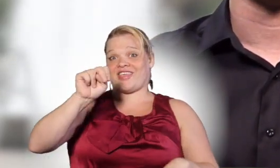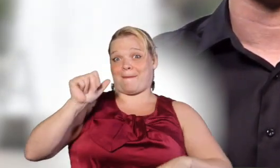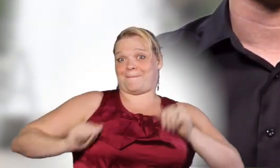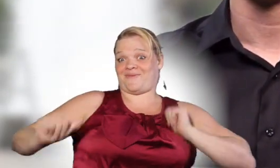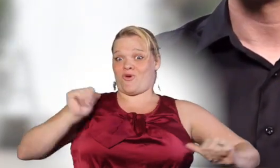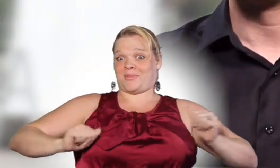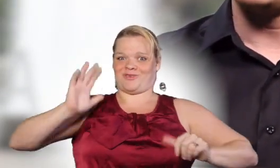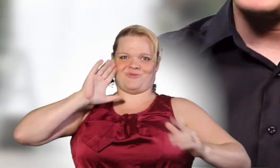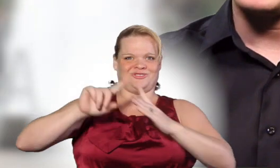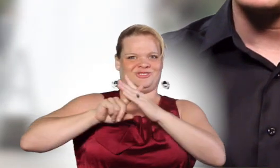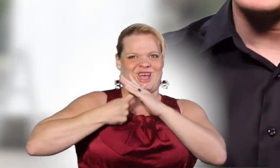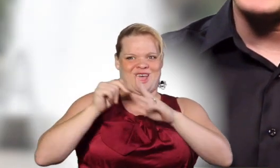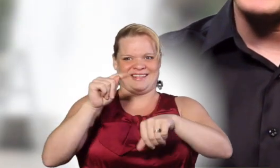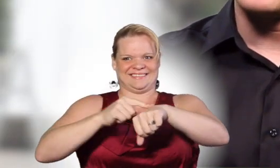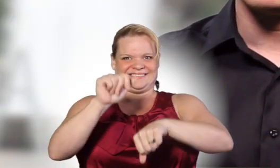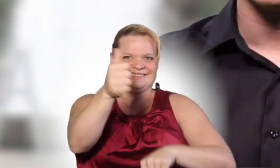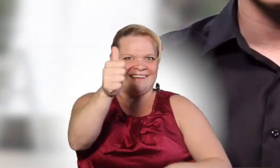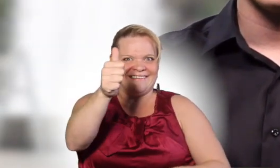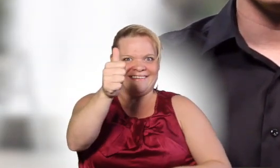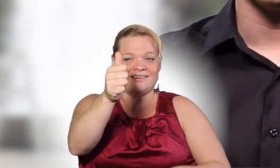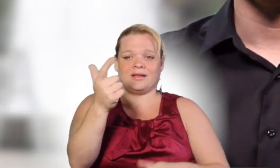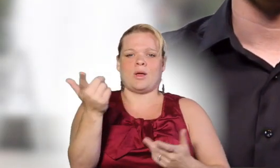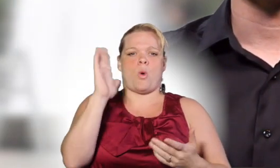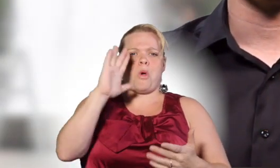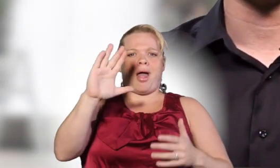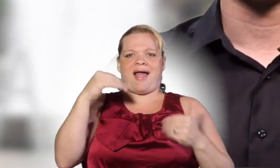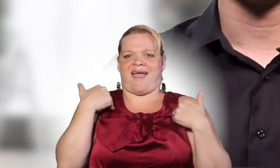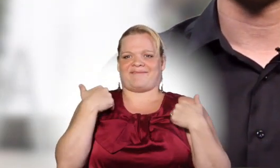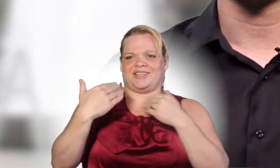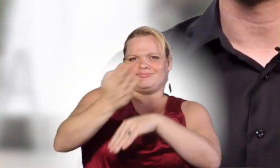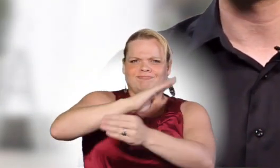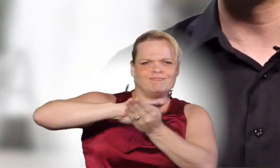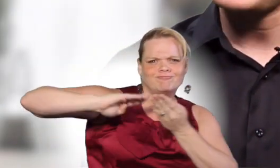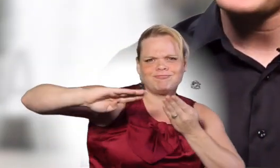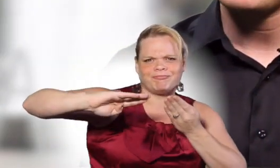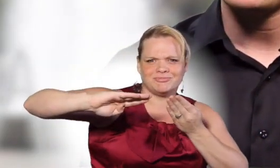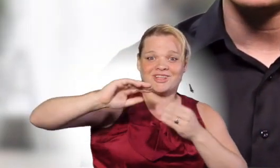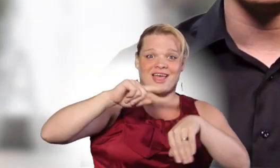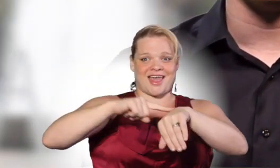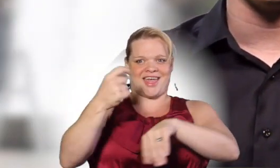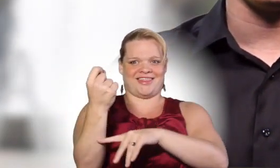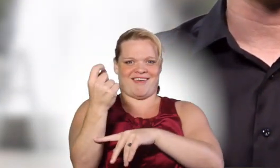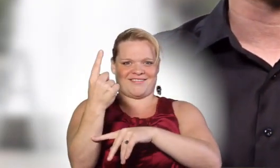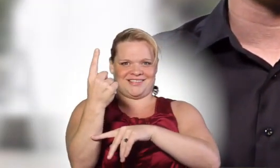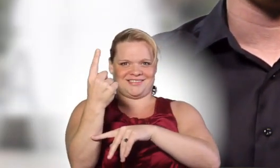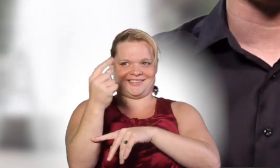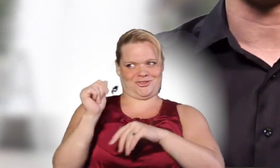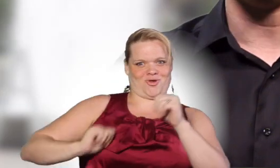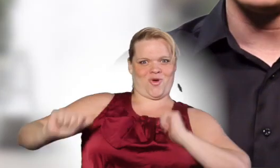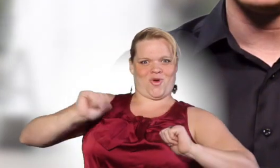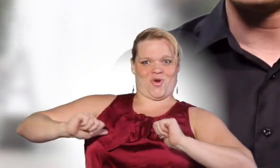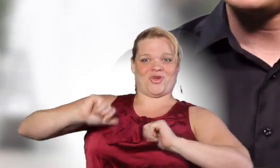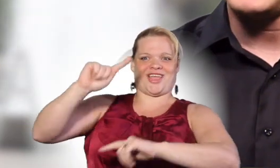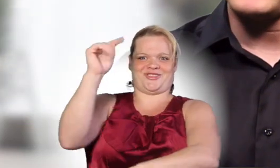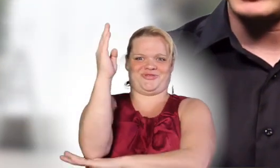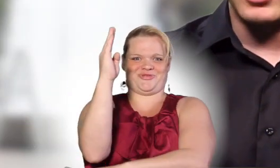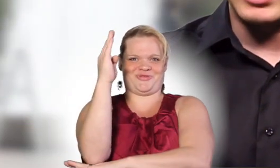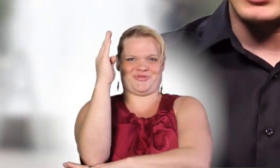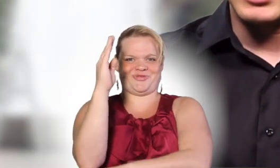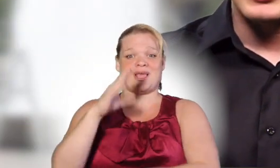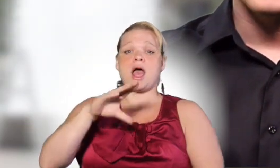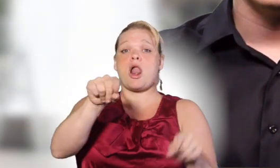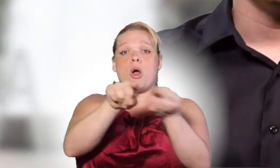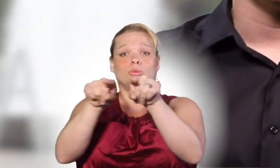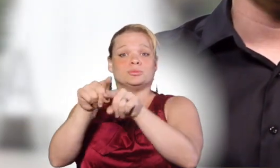in the fountain area beginning at 10 a.m. The martial arts hour starts at 11 a.m. with the main show at noon in the free speech